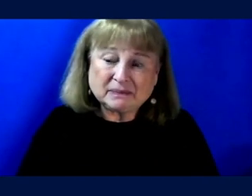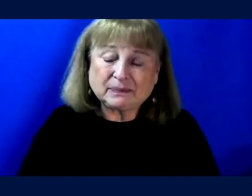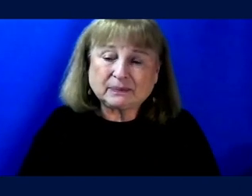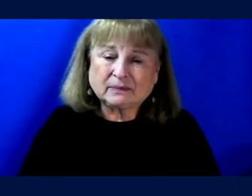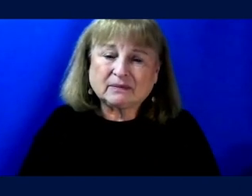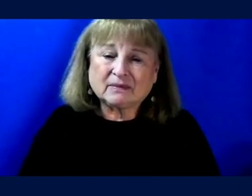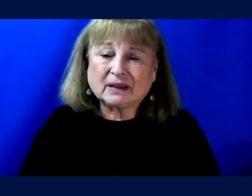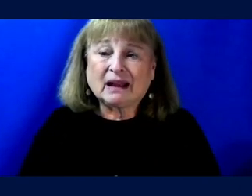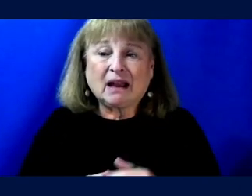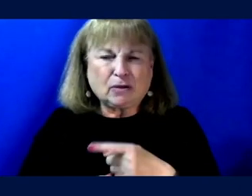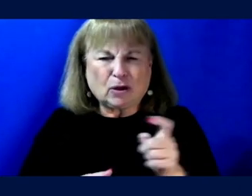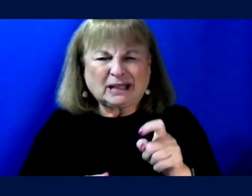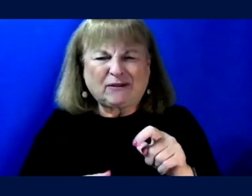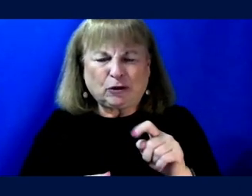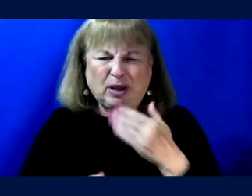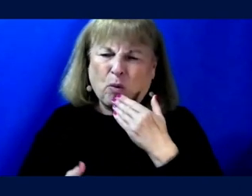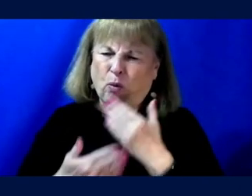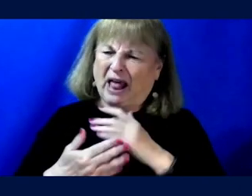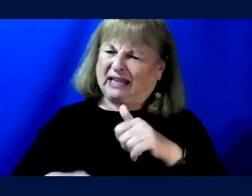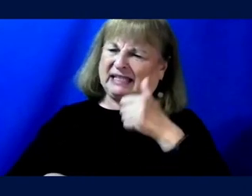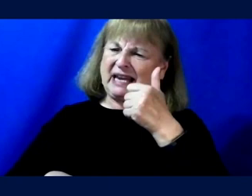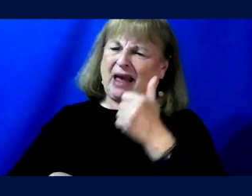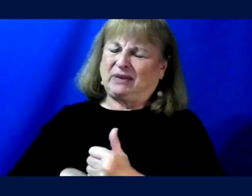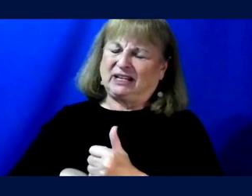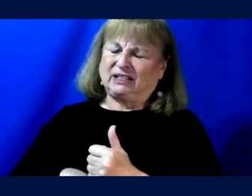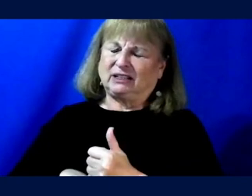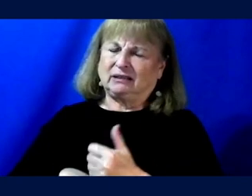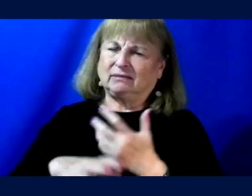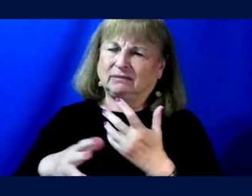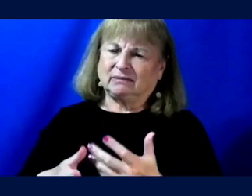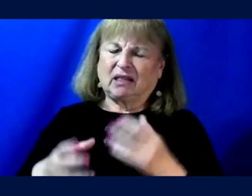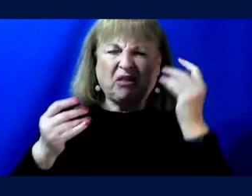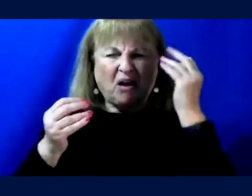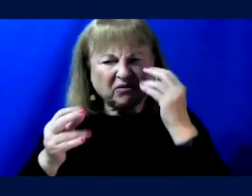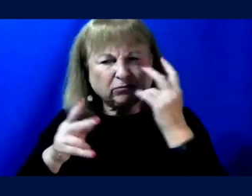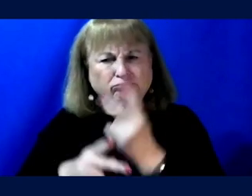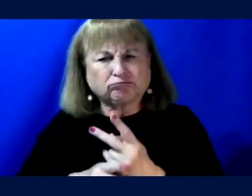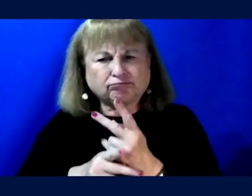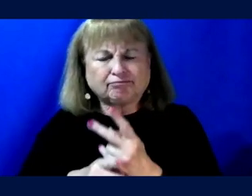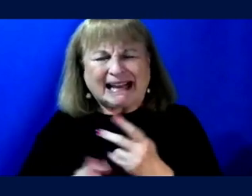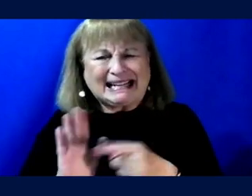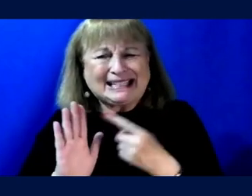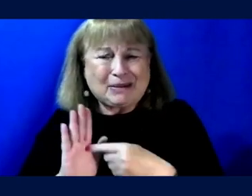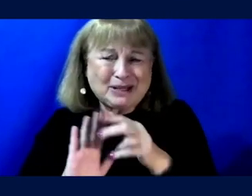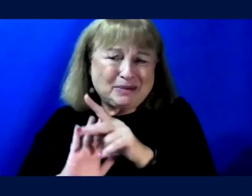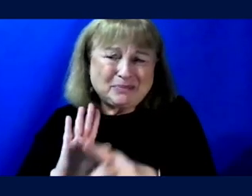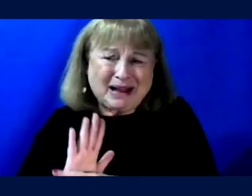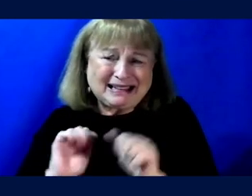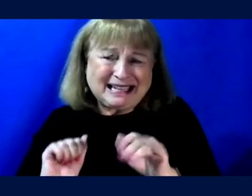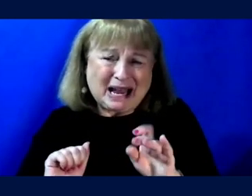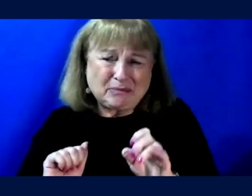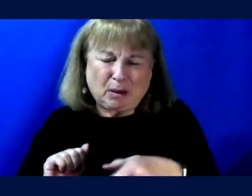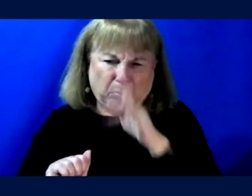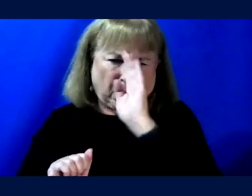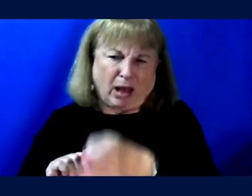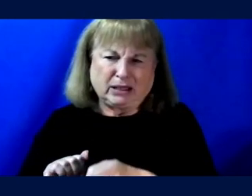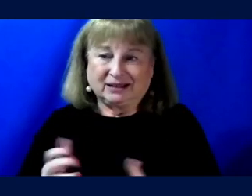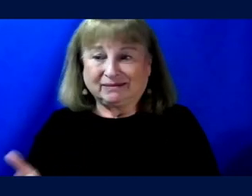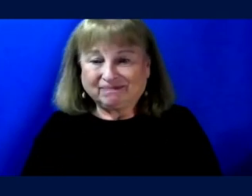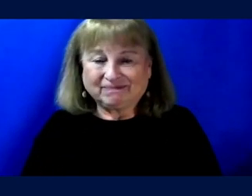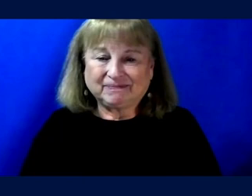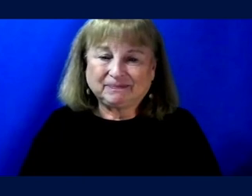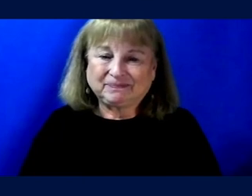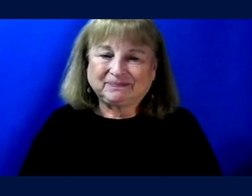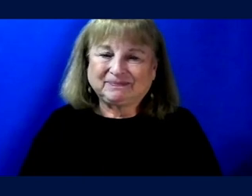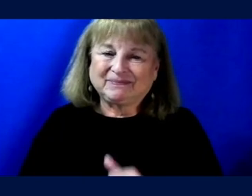unless those are well established and established thoughtfully, know, sometimes policies can be too blunt and